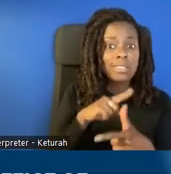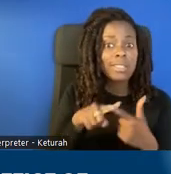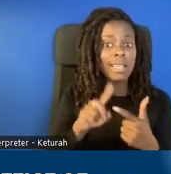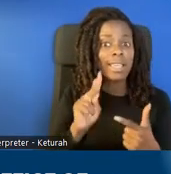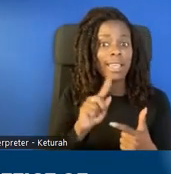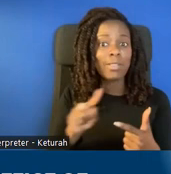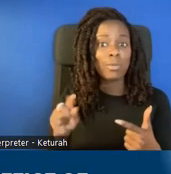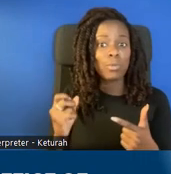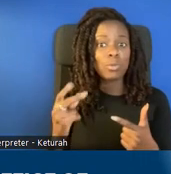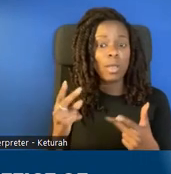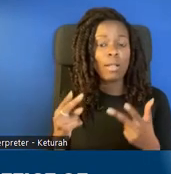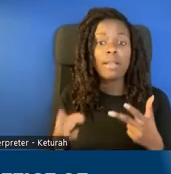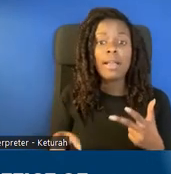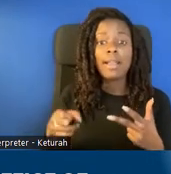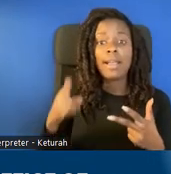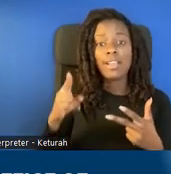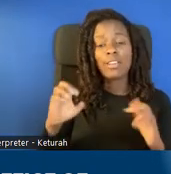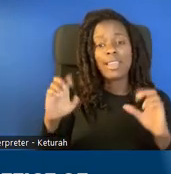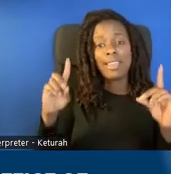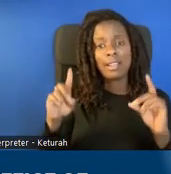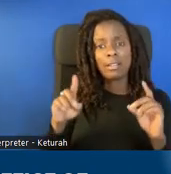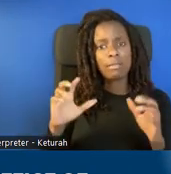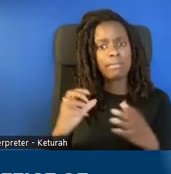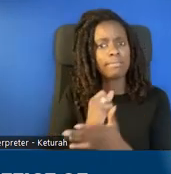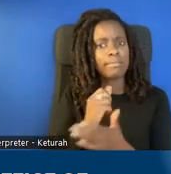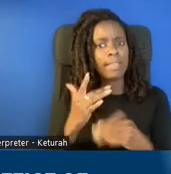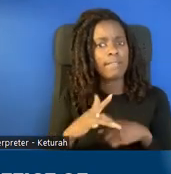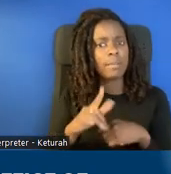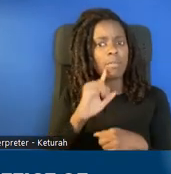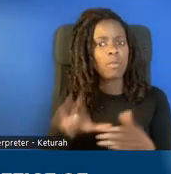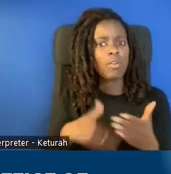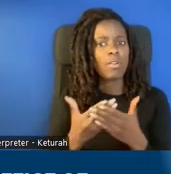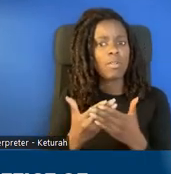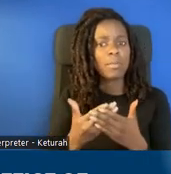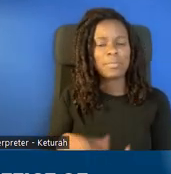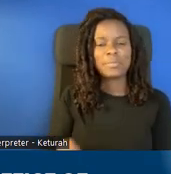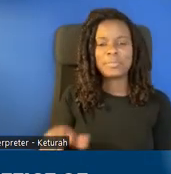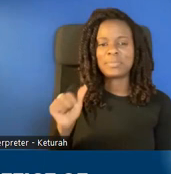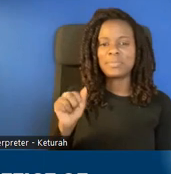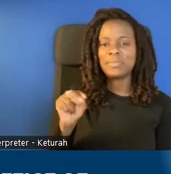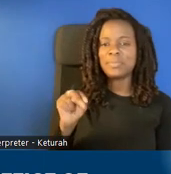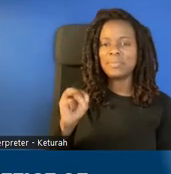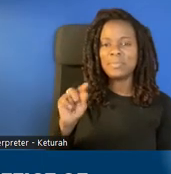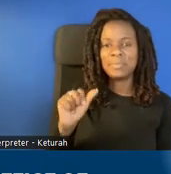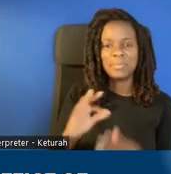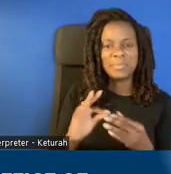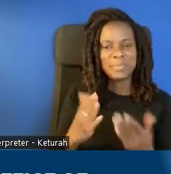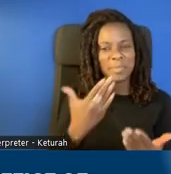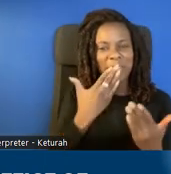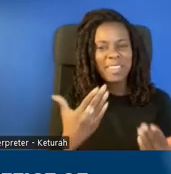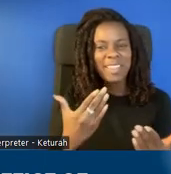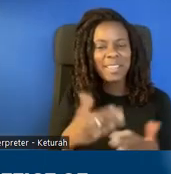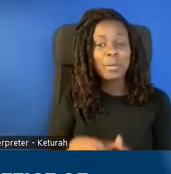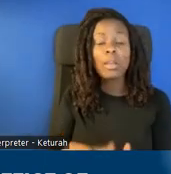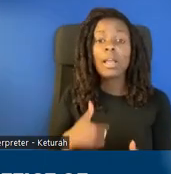higher education, and adult education. Thanks, Jessica. So my name is Anita, and I'm from the